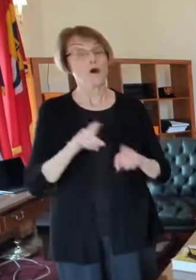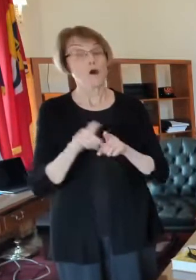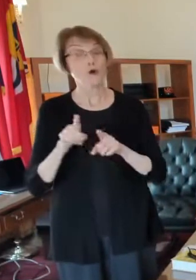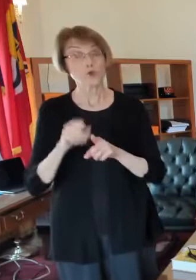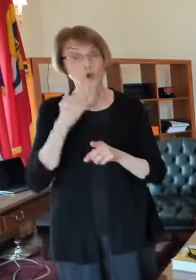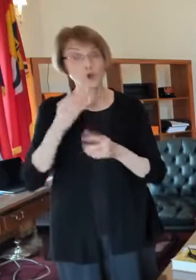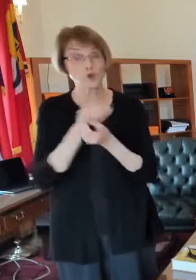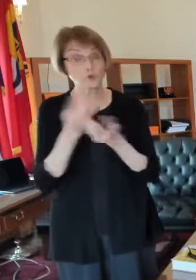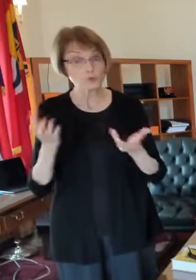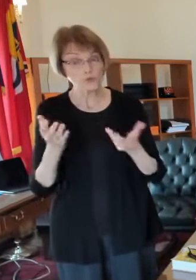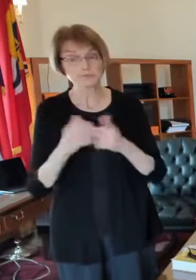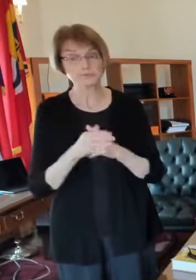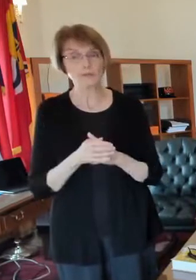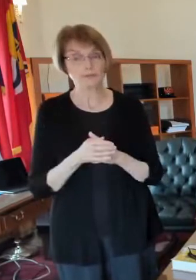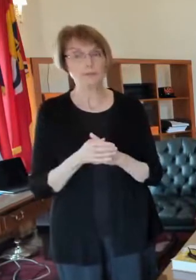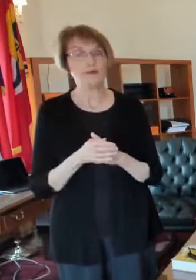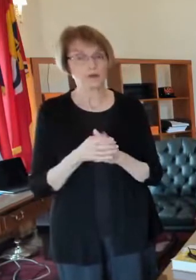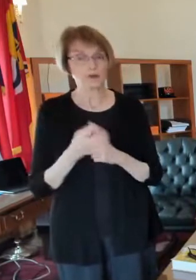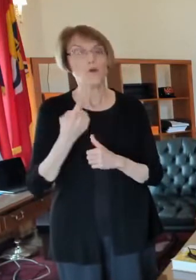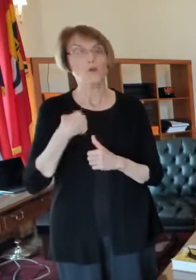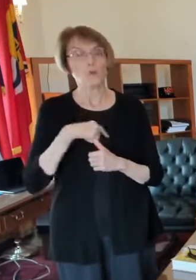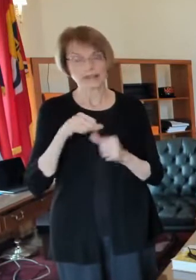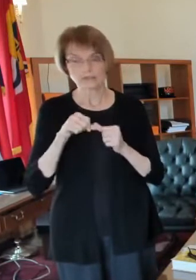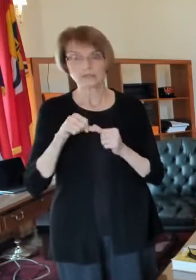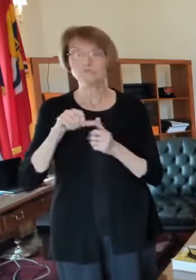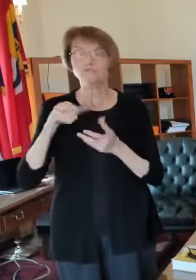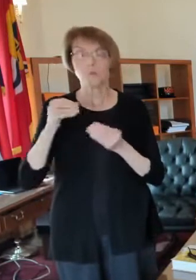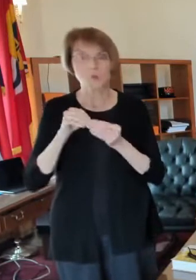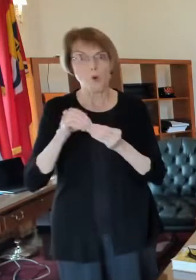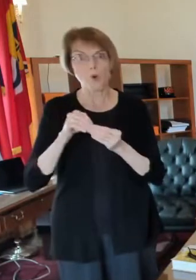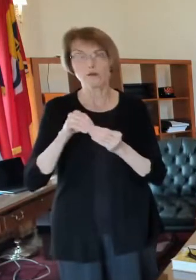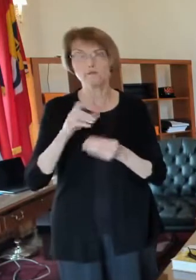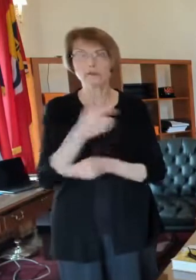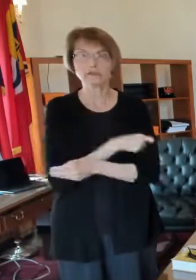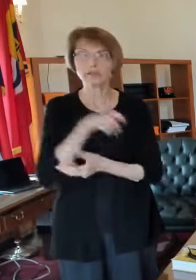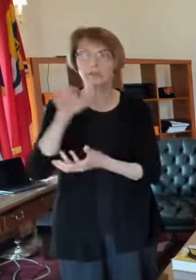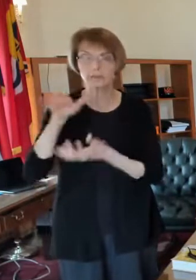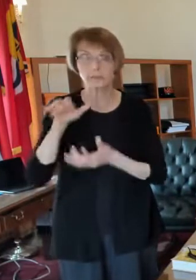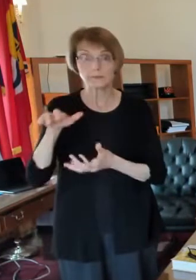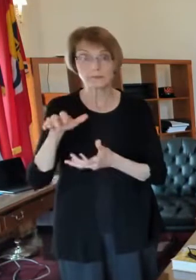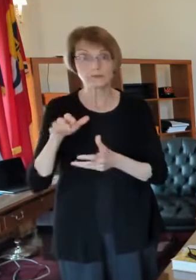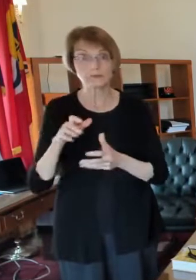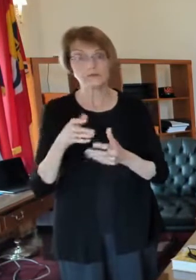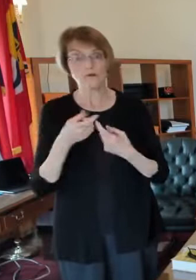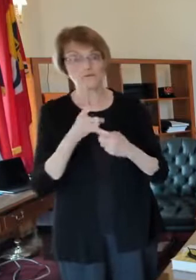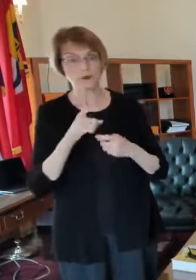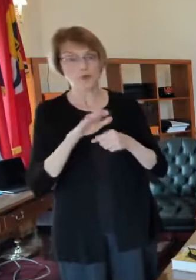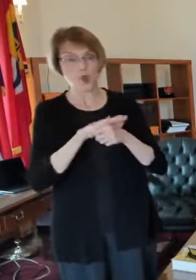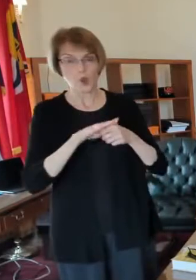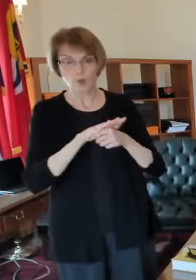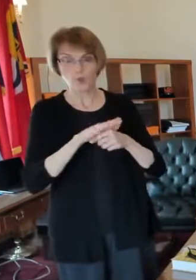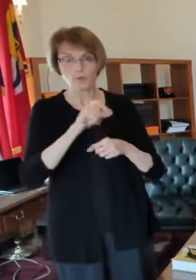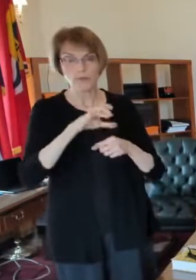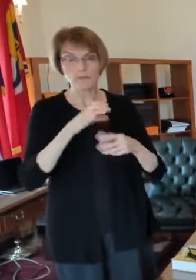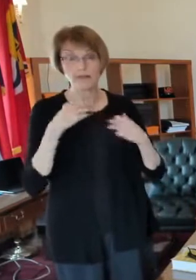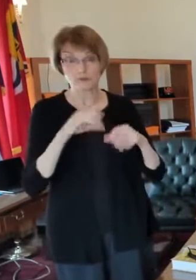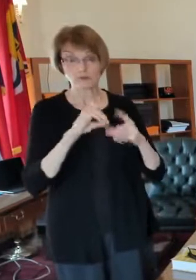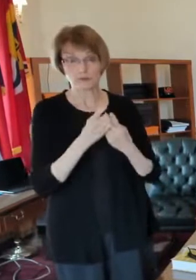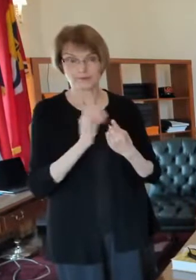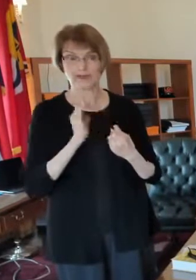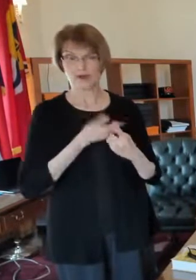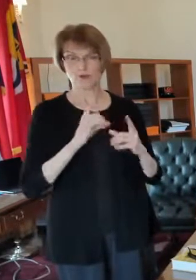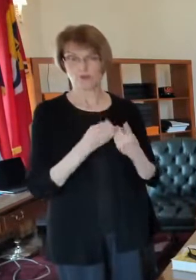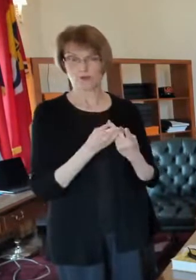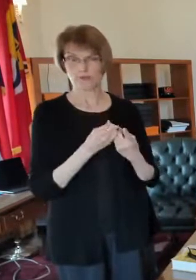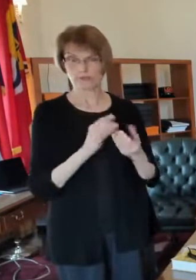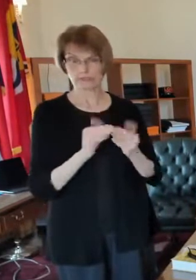vaccinations we are getting more vaccines we're getting more vaccine both through the the local public health department which is our department